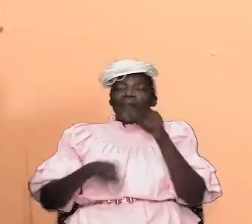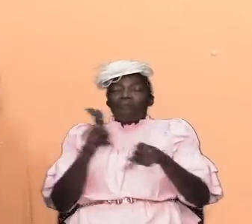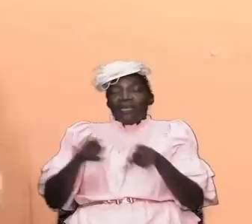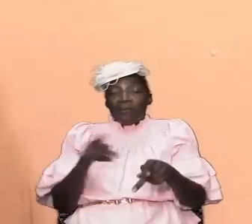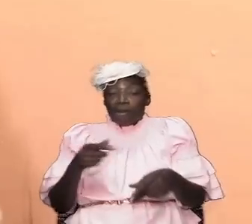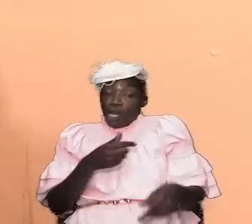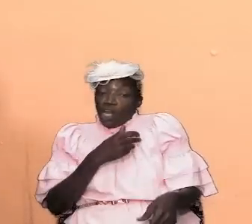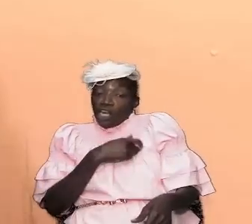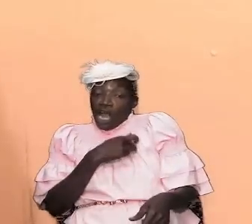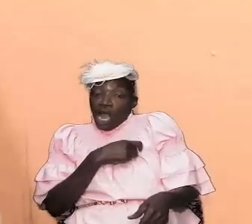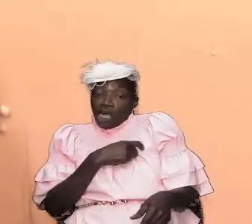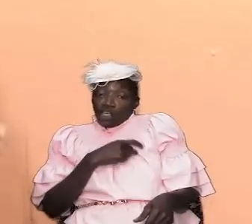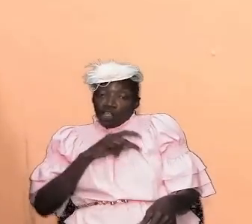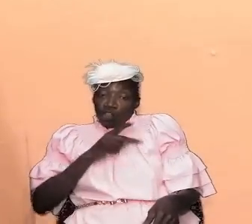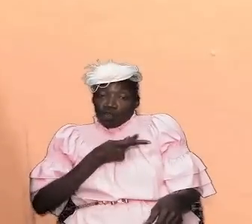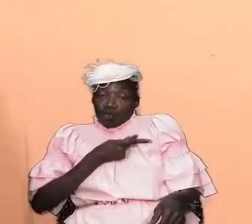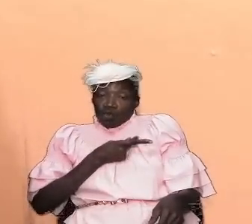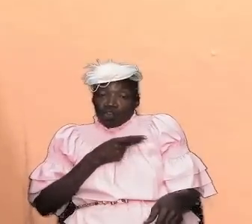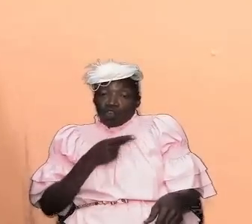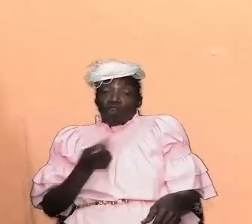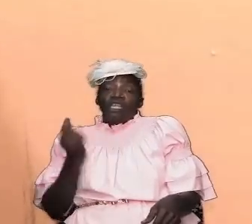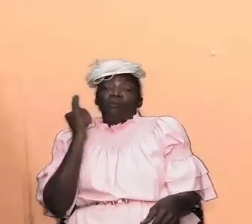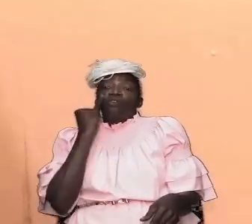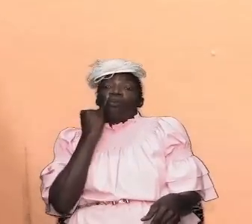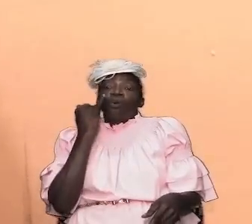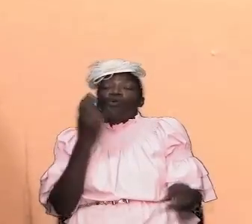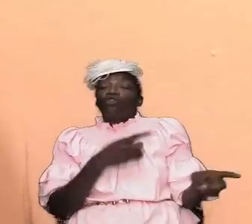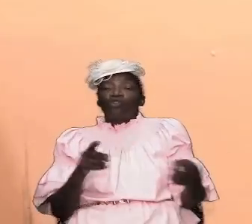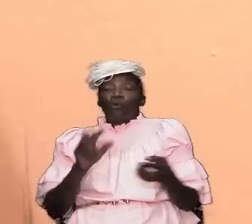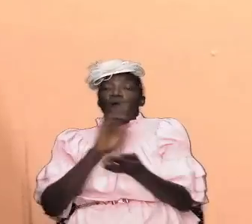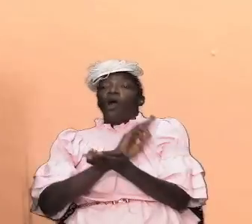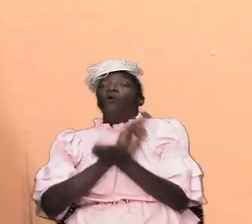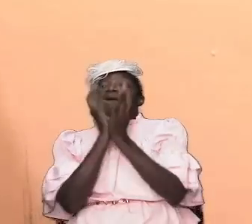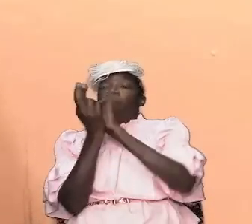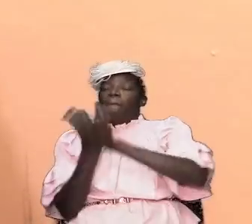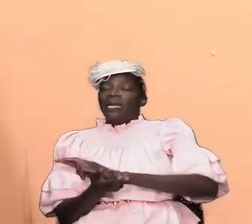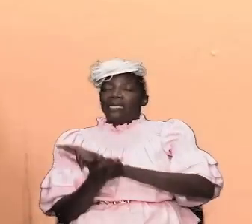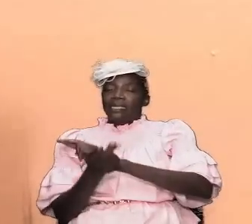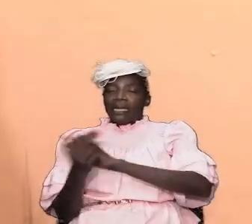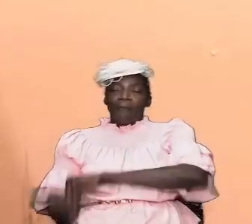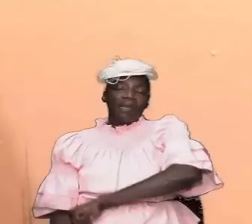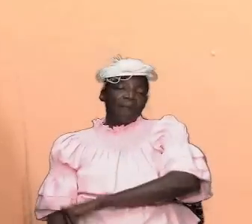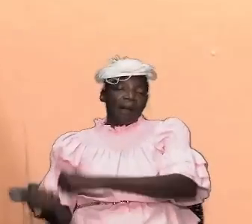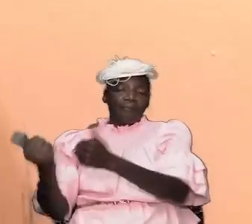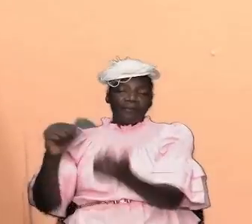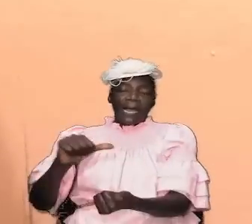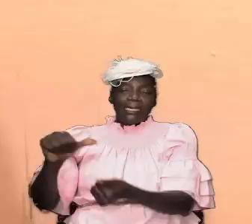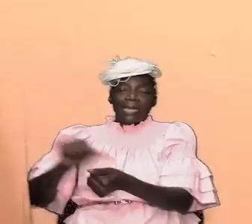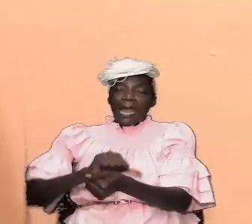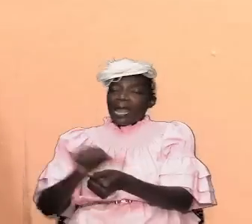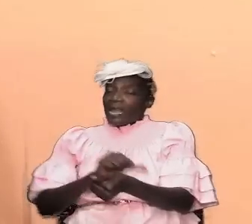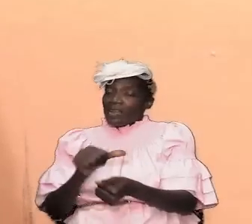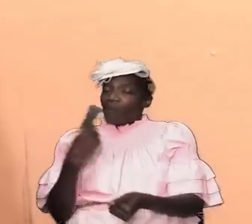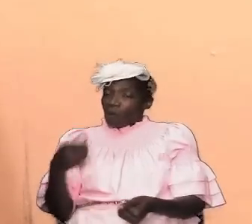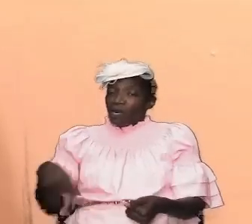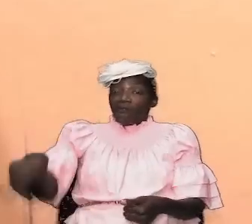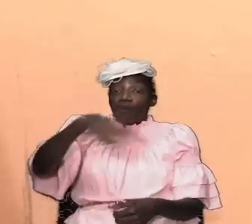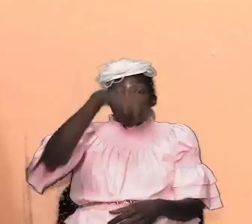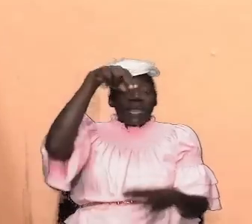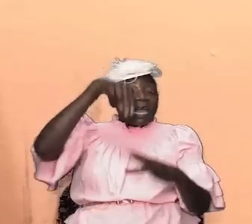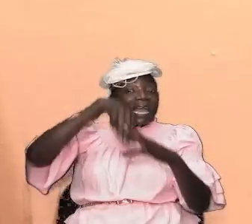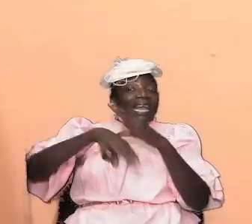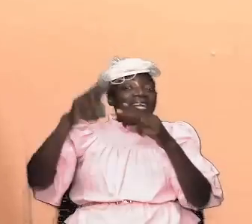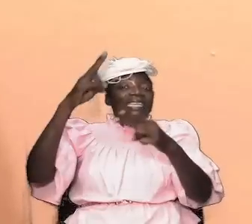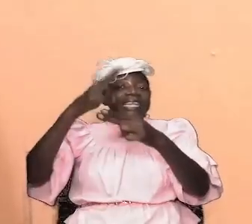pricked what they were supposed to do repent he said and be baptized every one of you in the